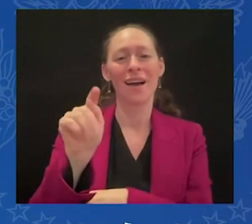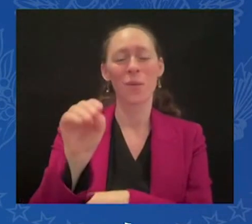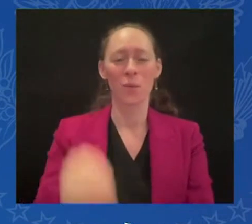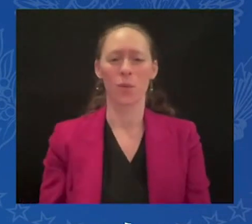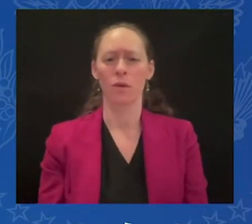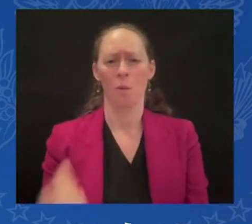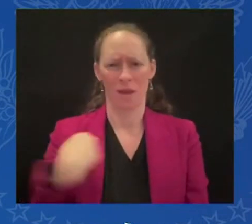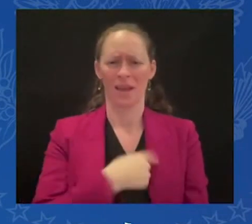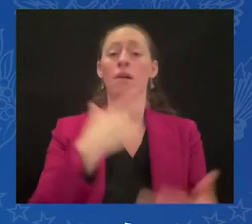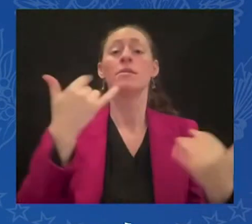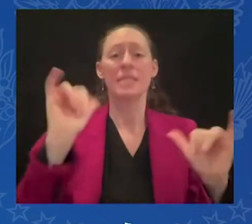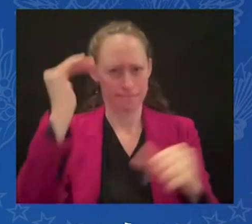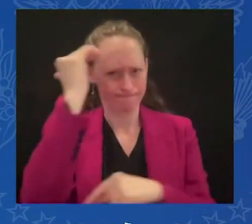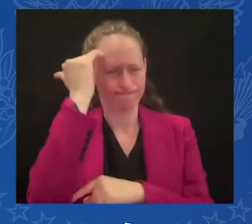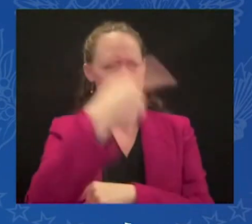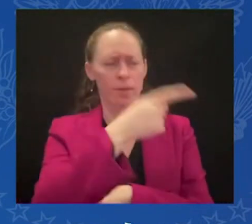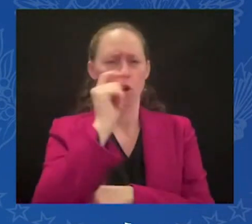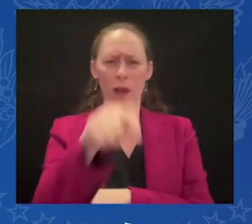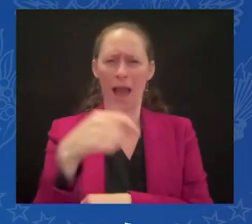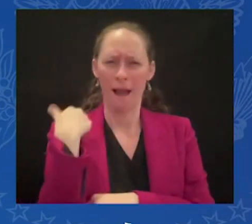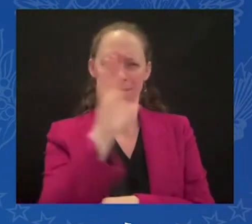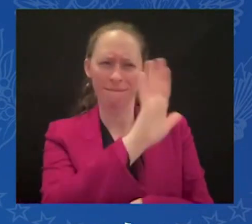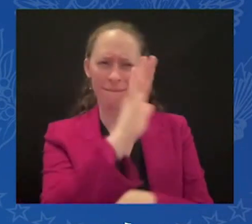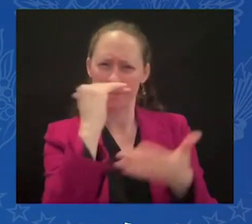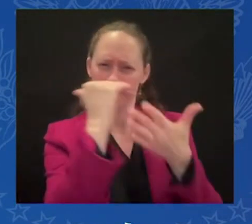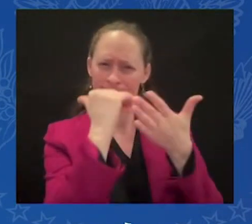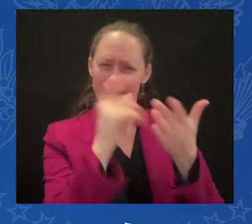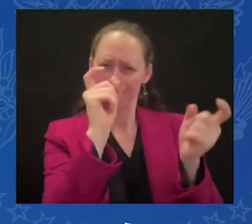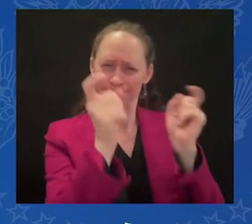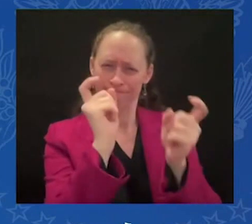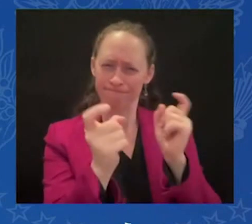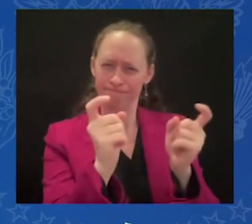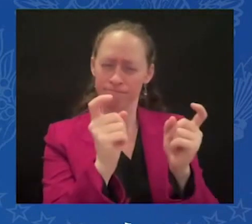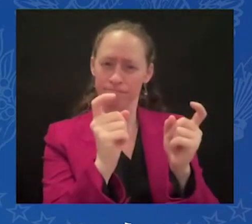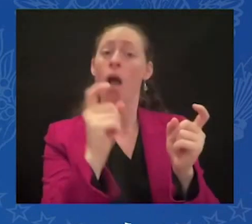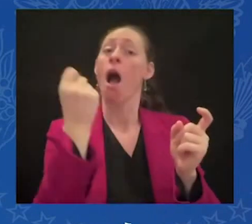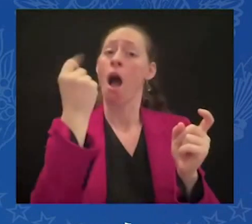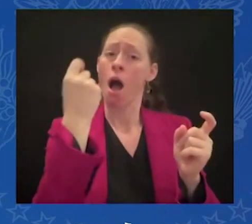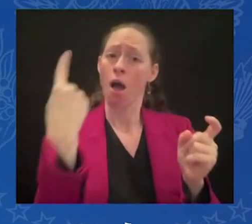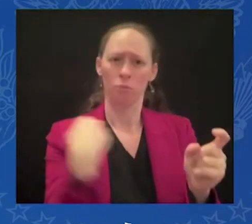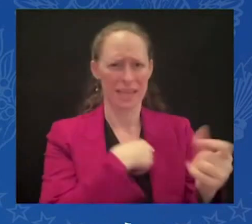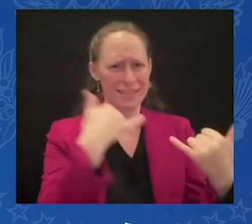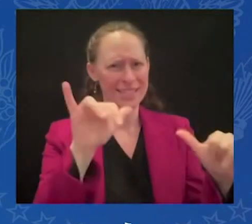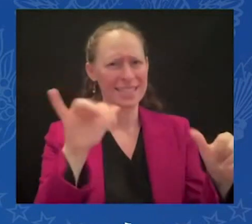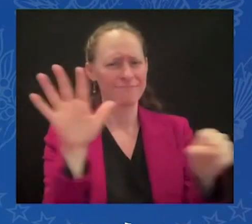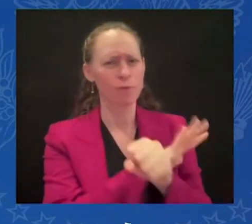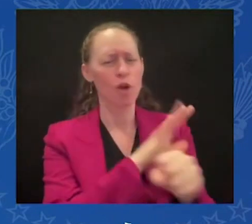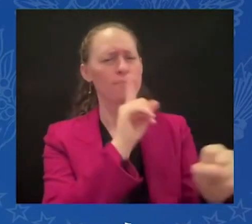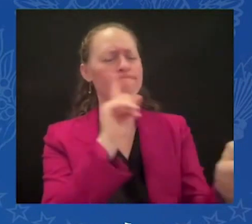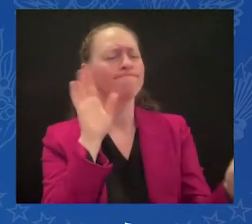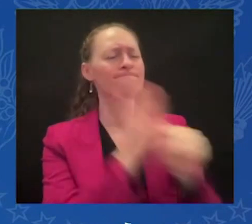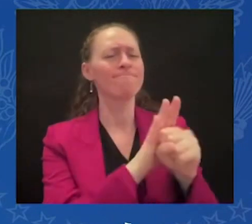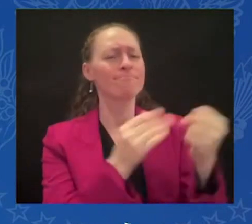finished to make the long-term commitments that we're making to Ukraine's security. Vladimir and I, we —